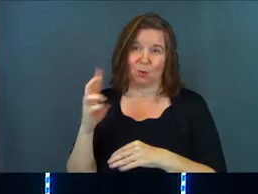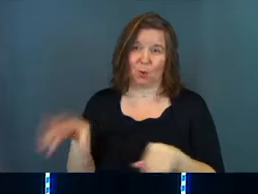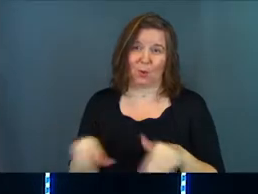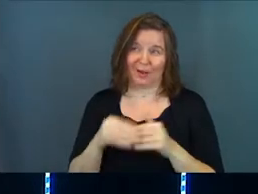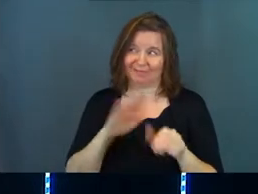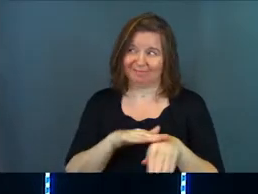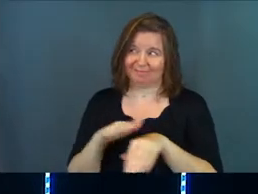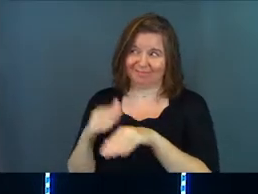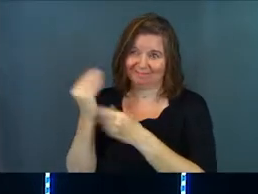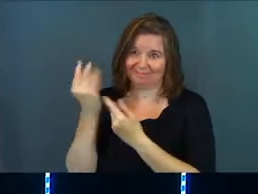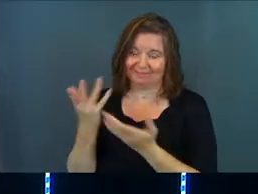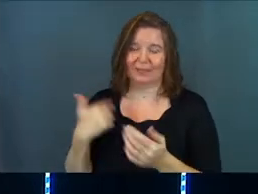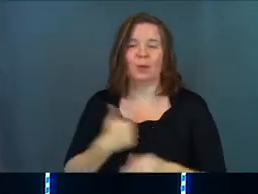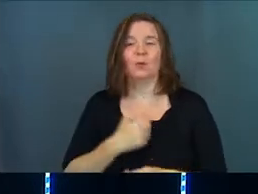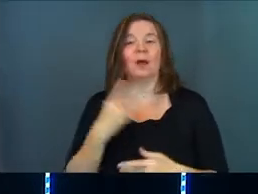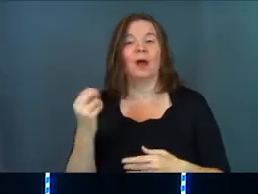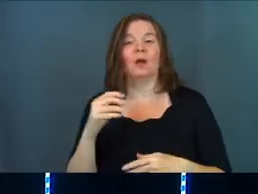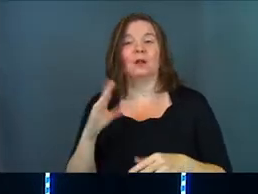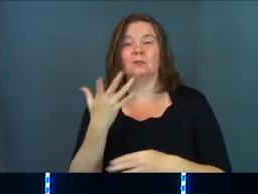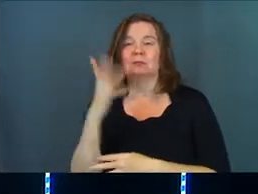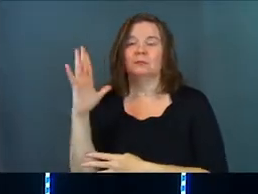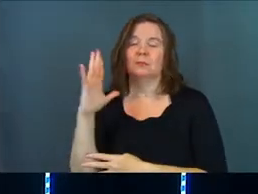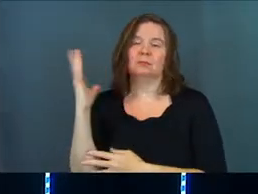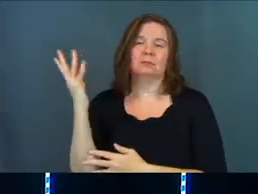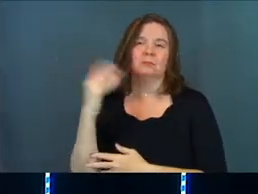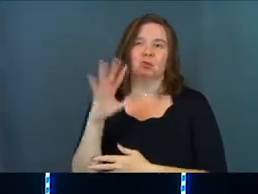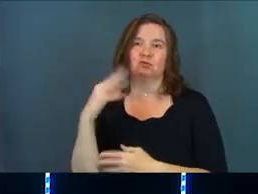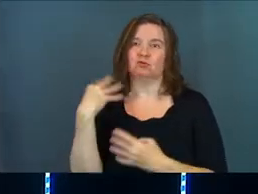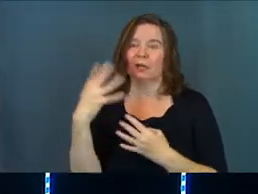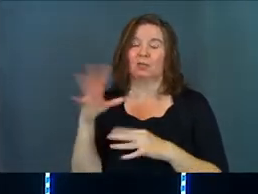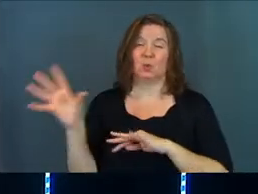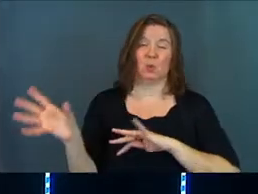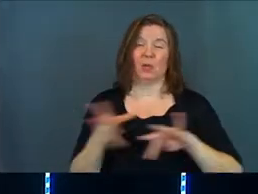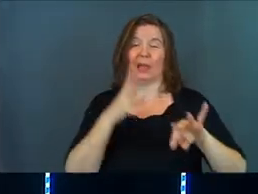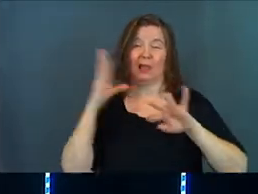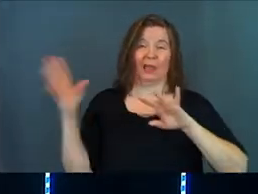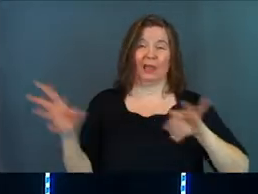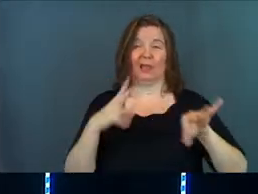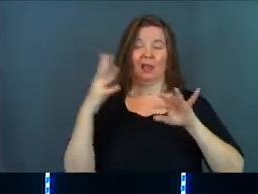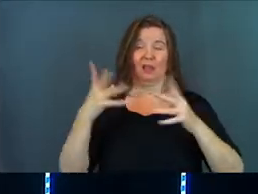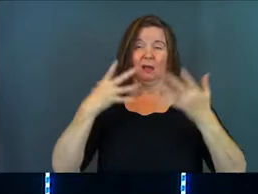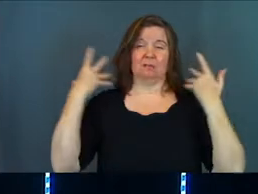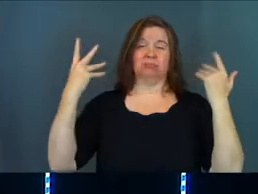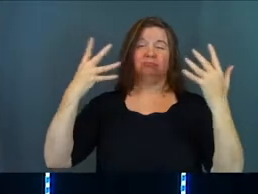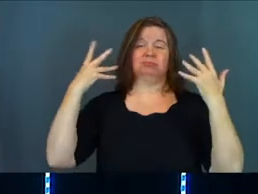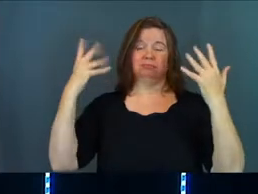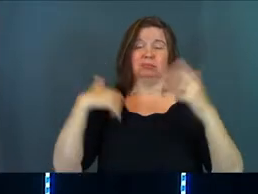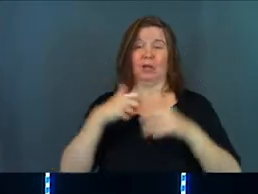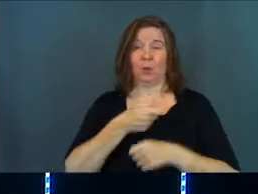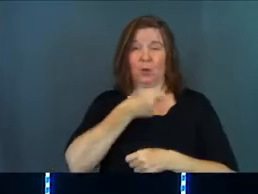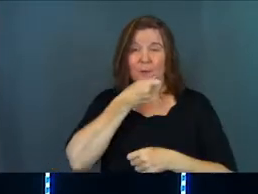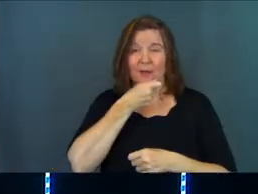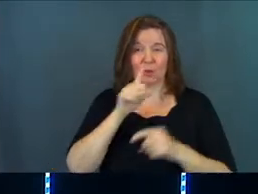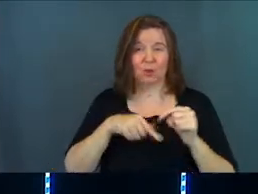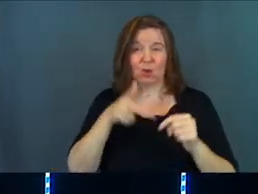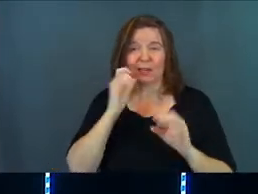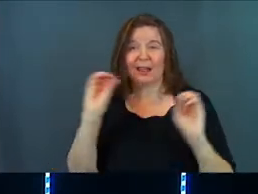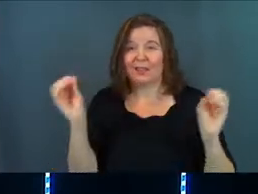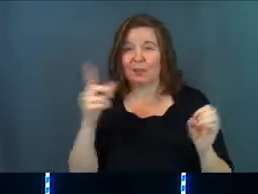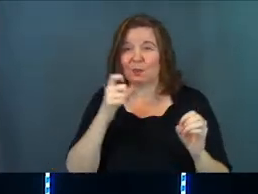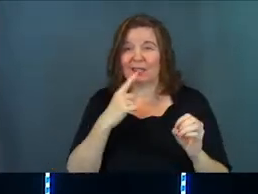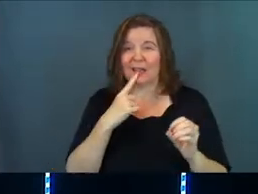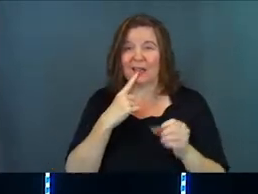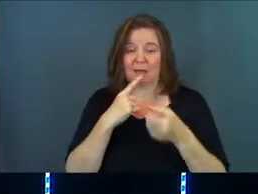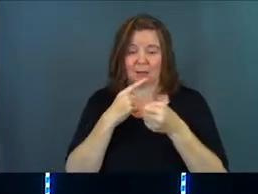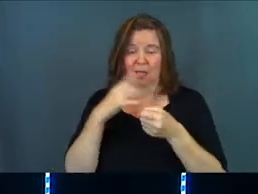weddings, by the way. And we were at this orchard and it was so crazy windy. And we had microphones so that people could hear us, but you couldn't hear anything